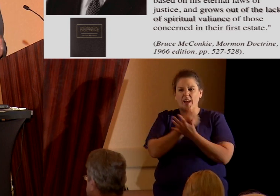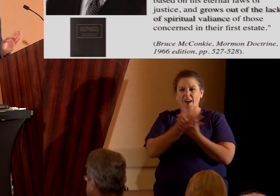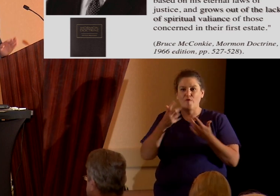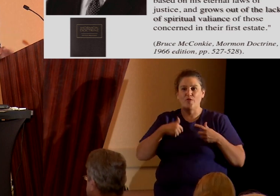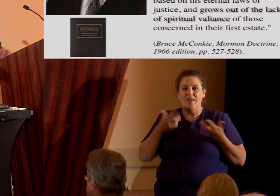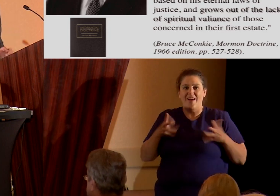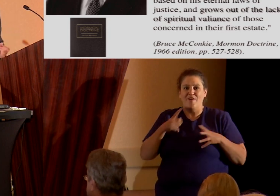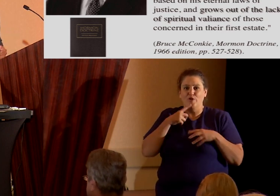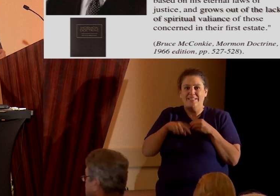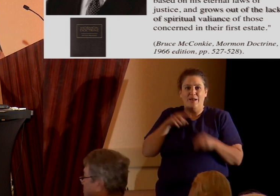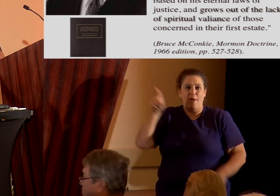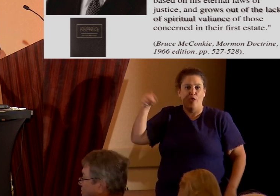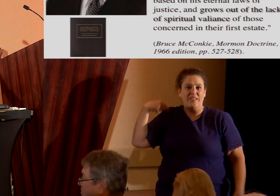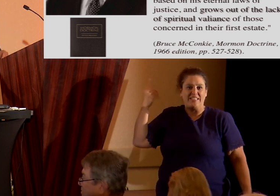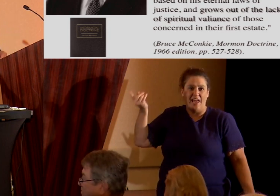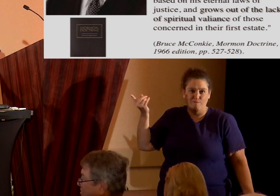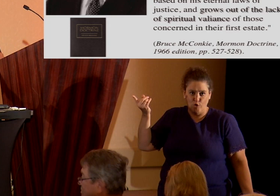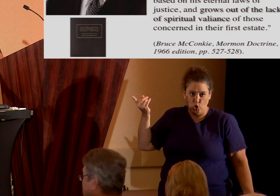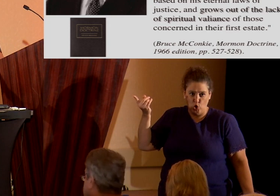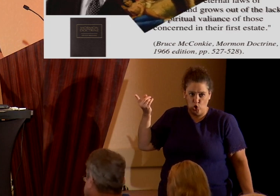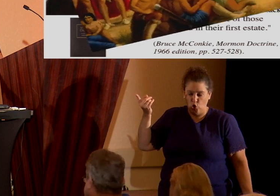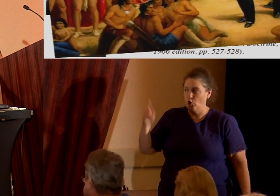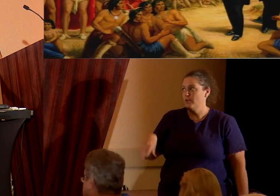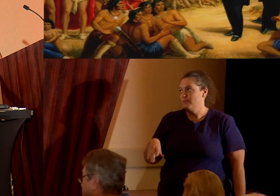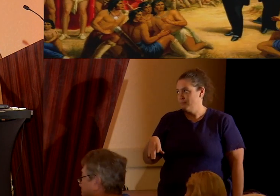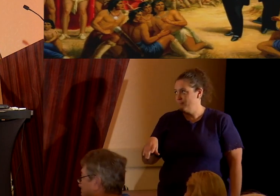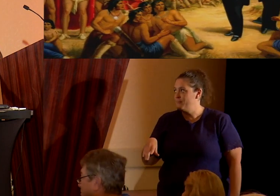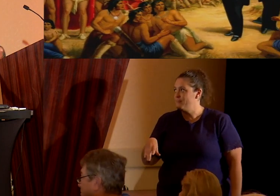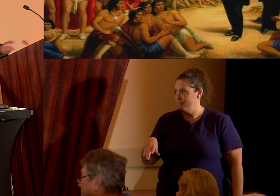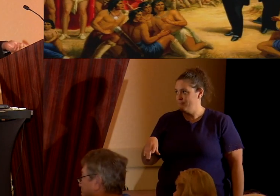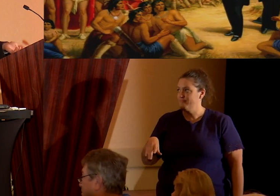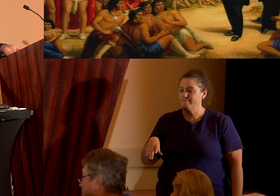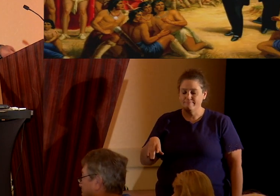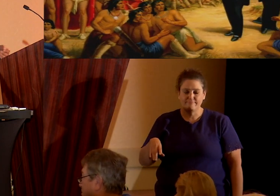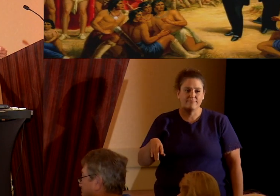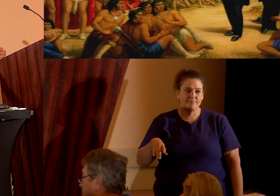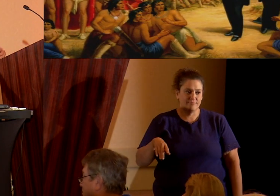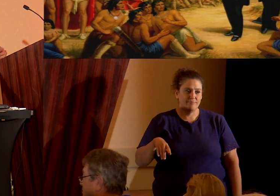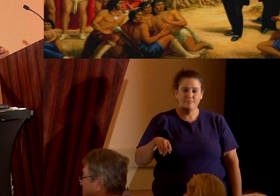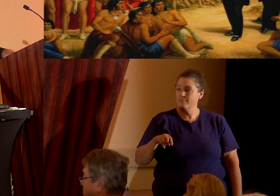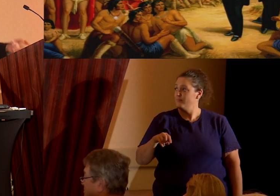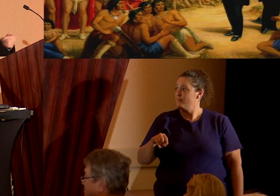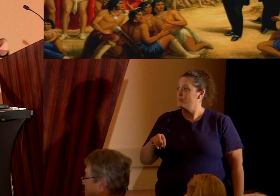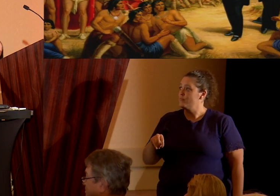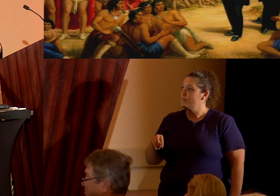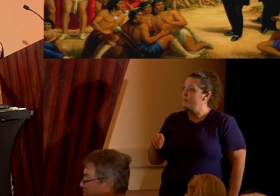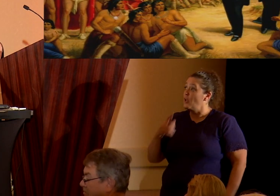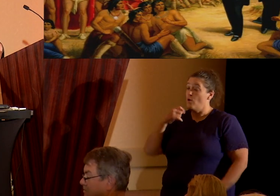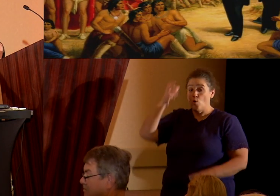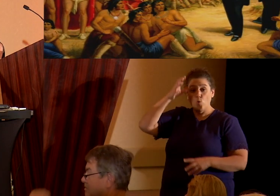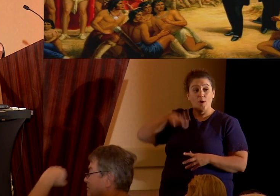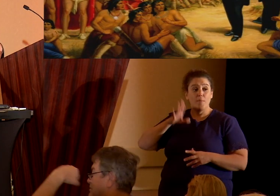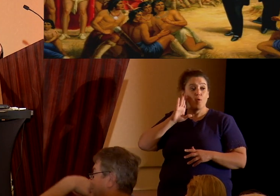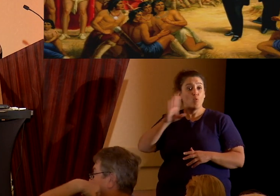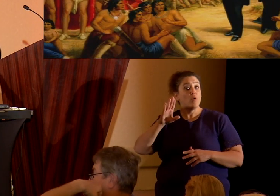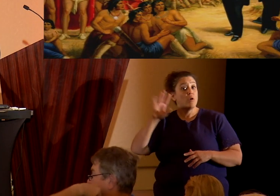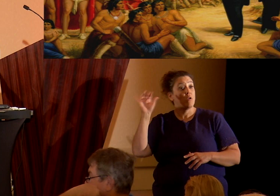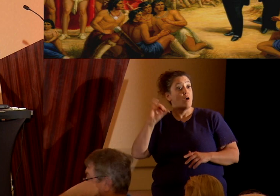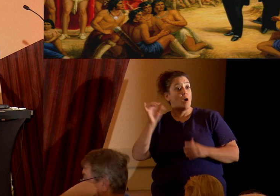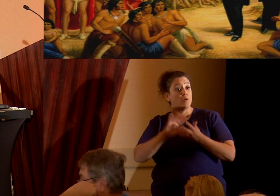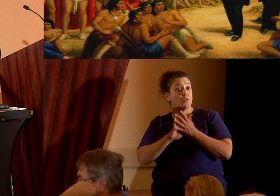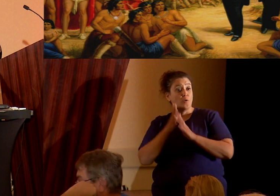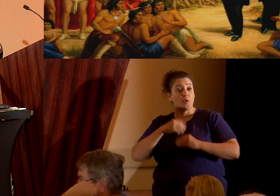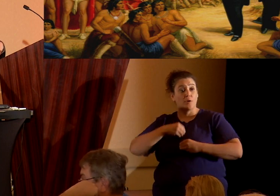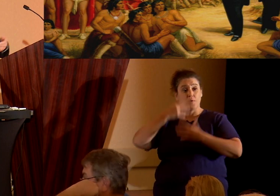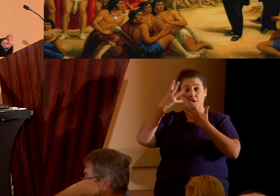against this ever. Yeah, that's almost a direct quote, too. Uh, and it wasn't just black people, red men were also going to become fair and delightsome in just a few